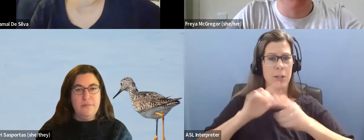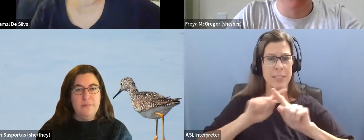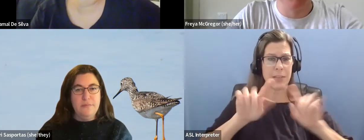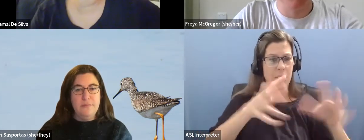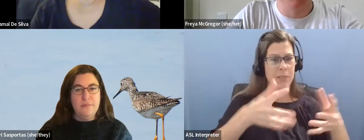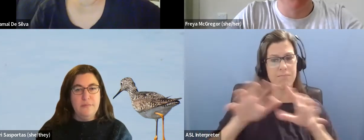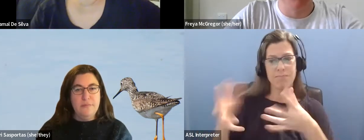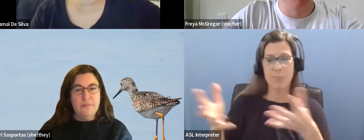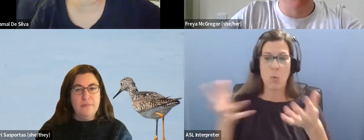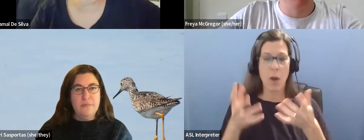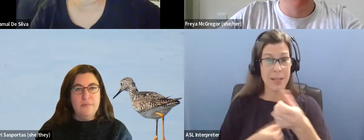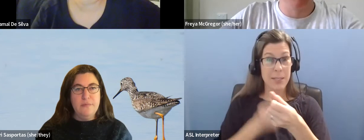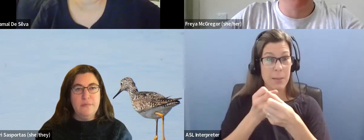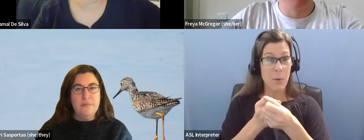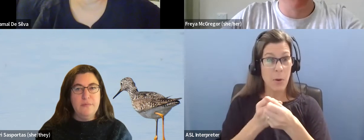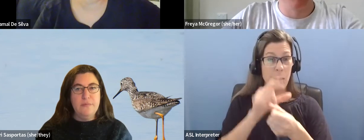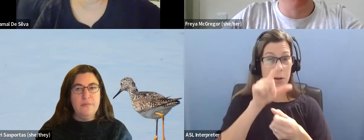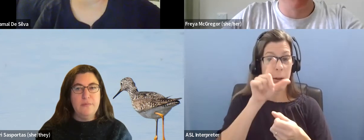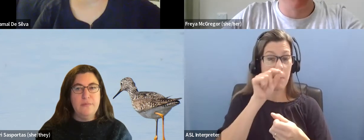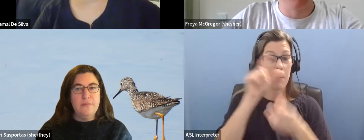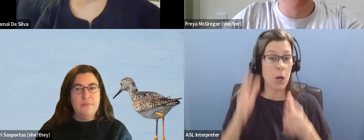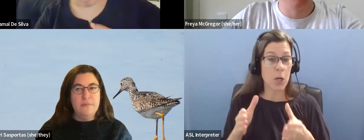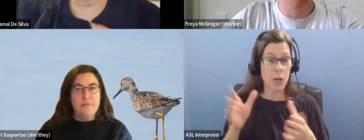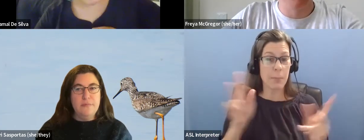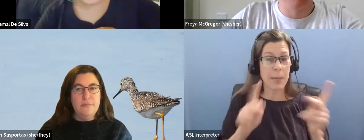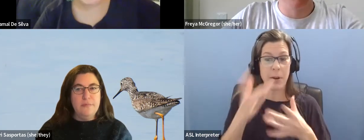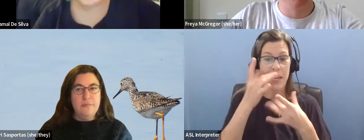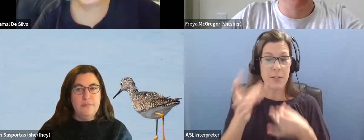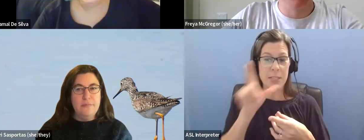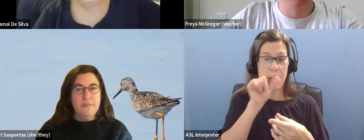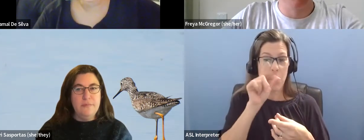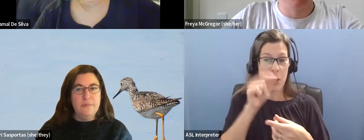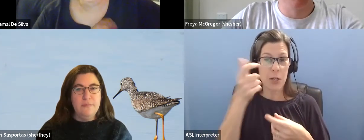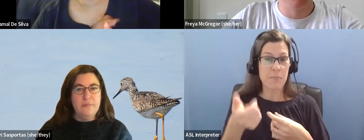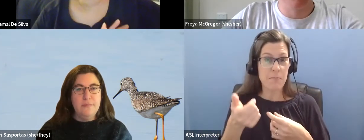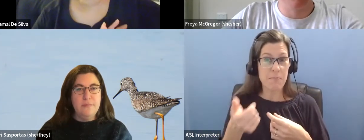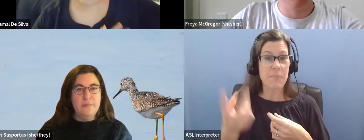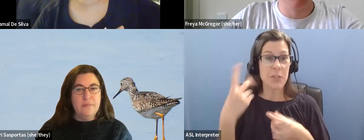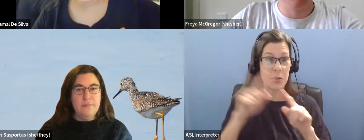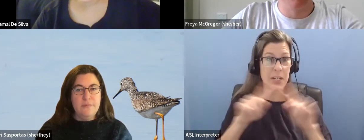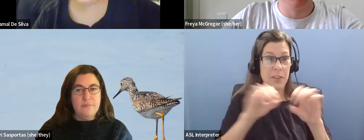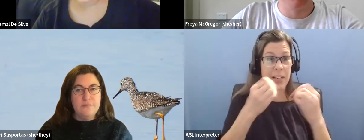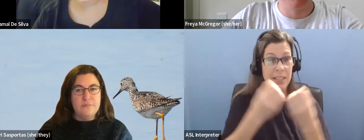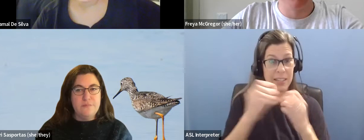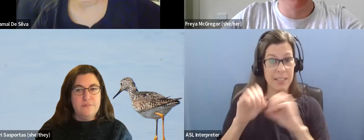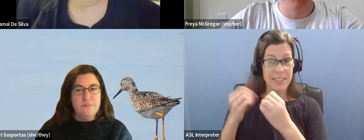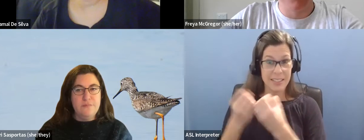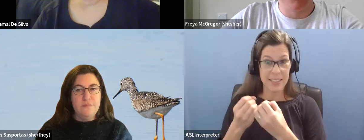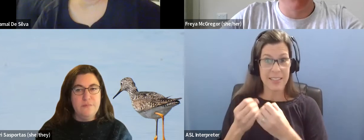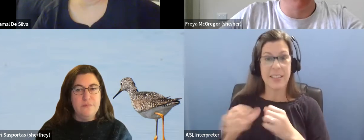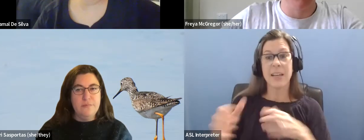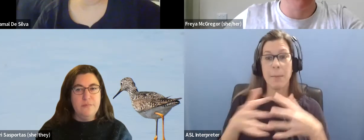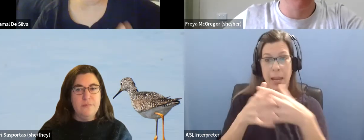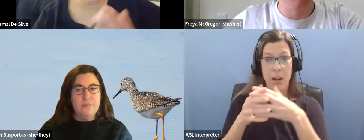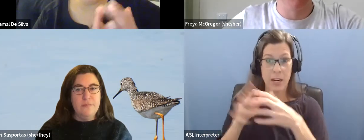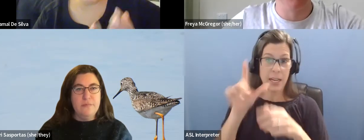birders with disabilities and other health concerns. A little about our two organizations. American Bird Conservancy works with